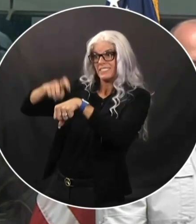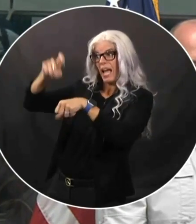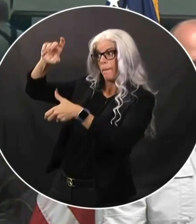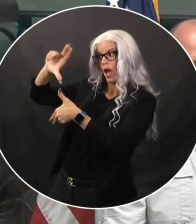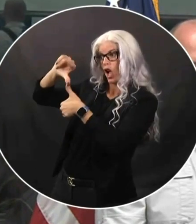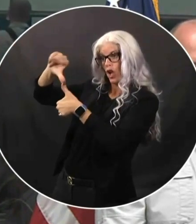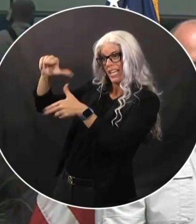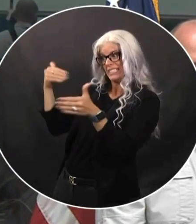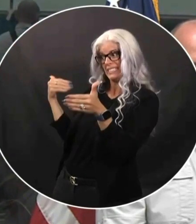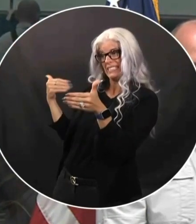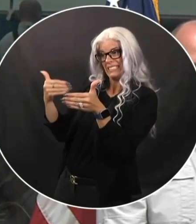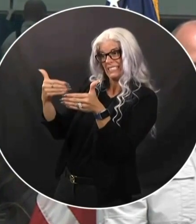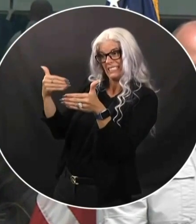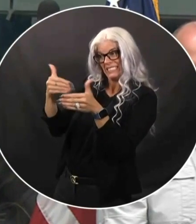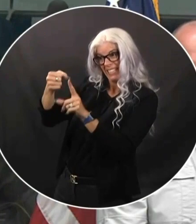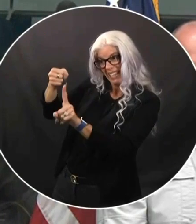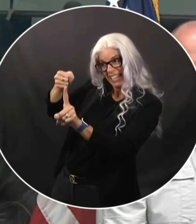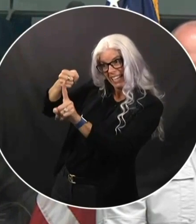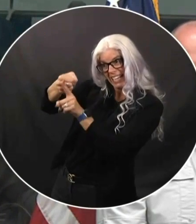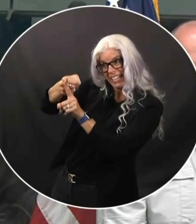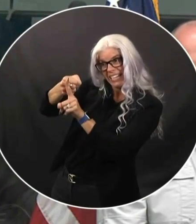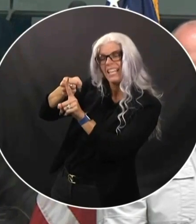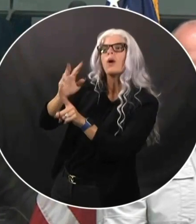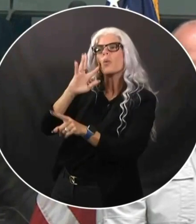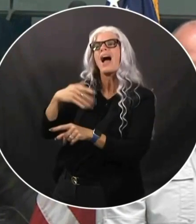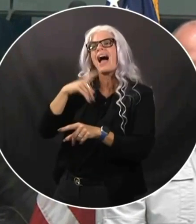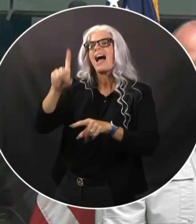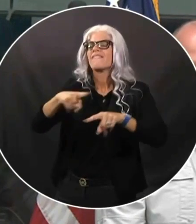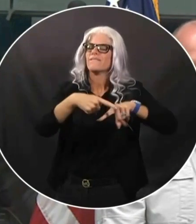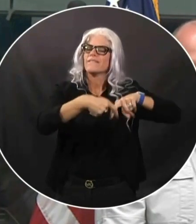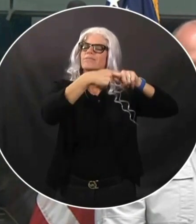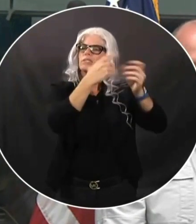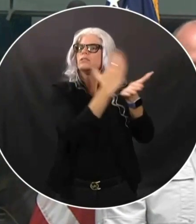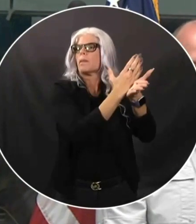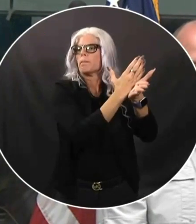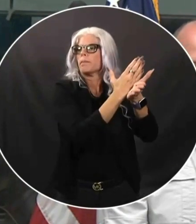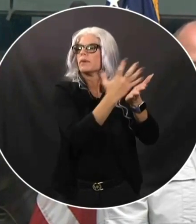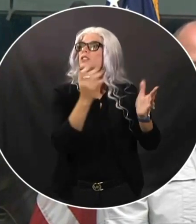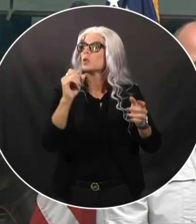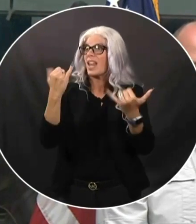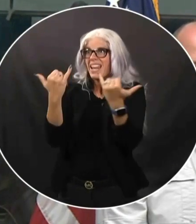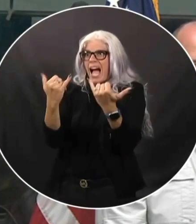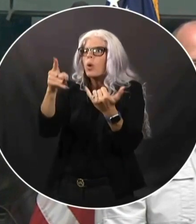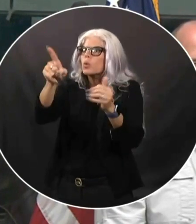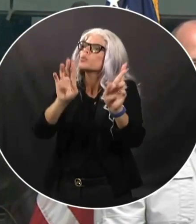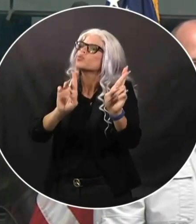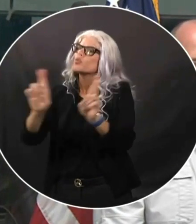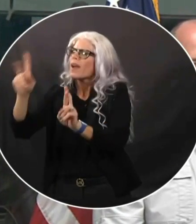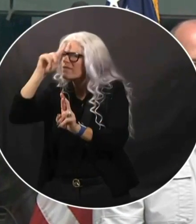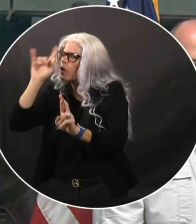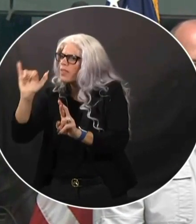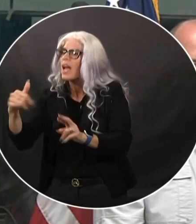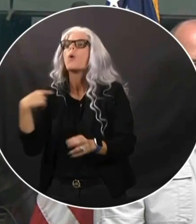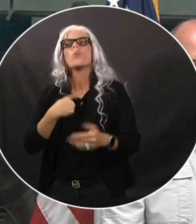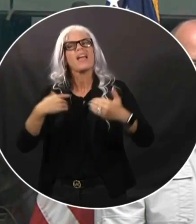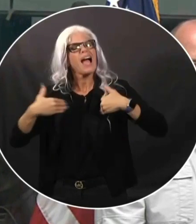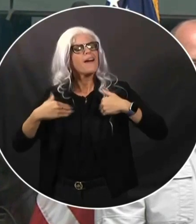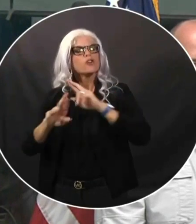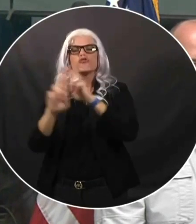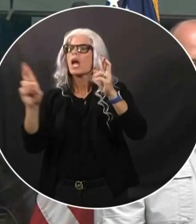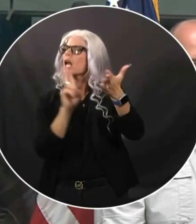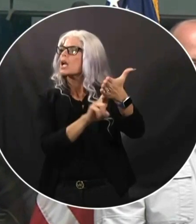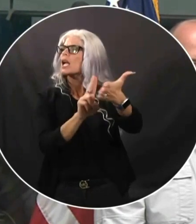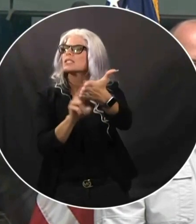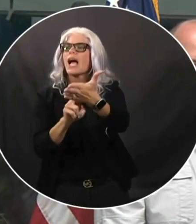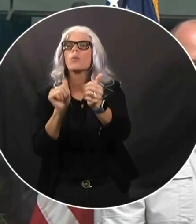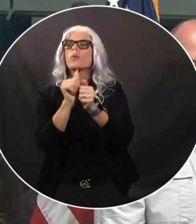hitting, there's going to be some interruption to that. So people should be prepared for that. We do have contracts with folks that can bring some